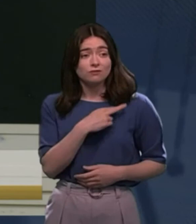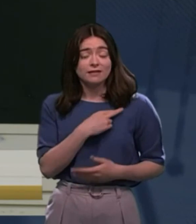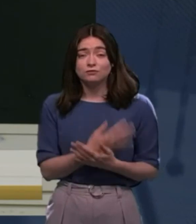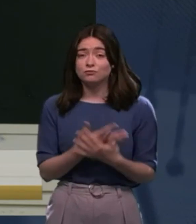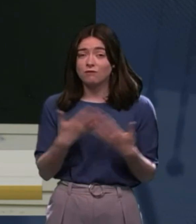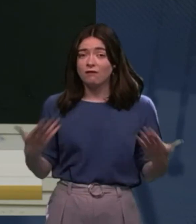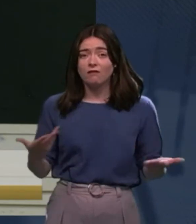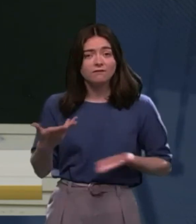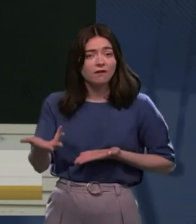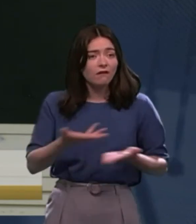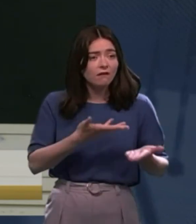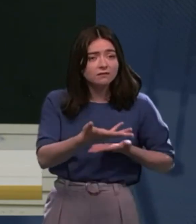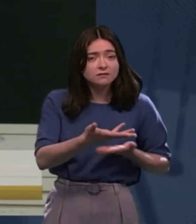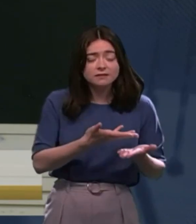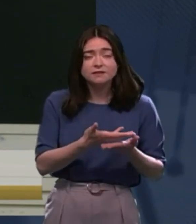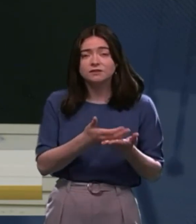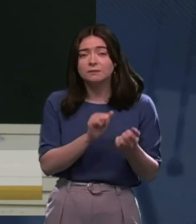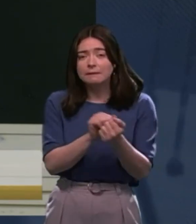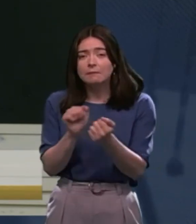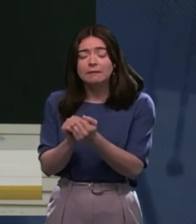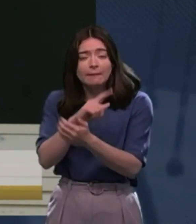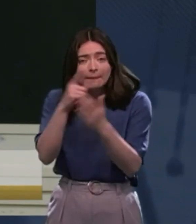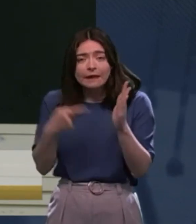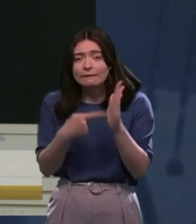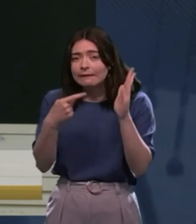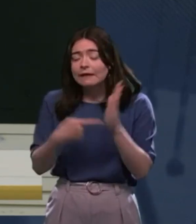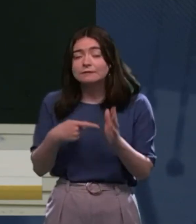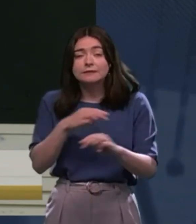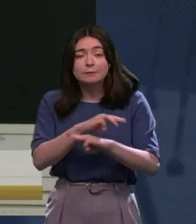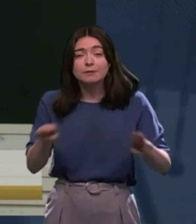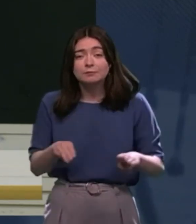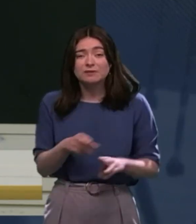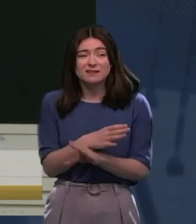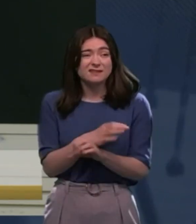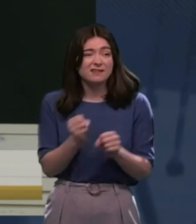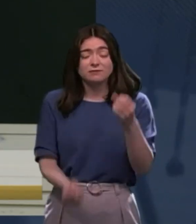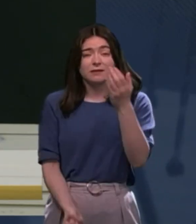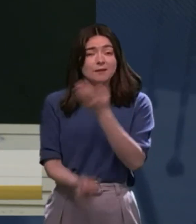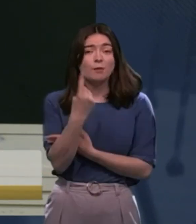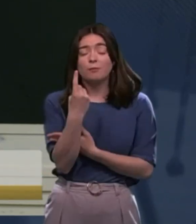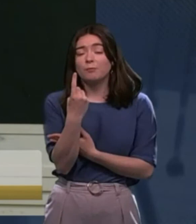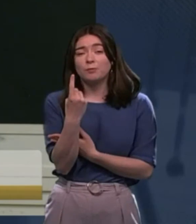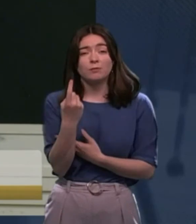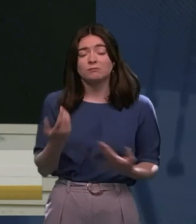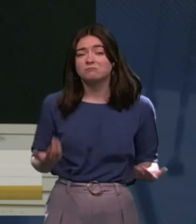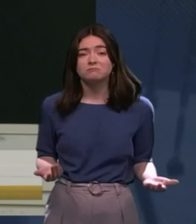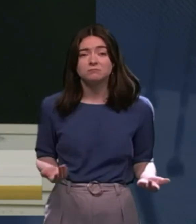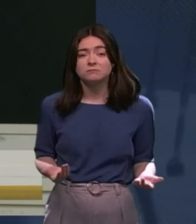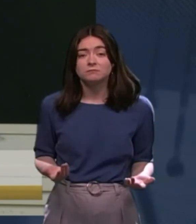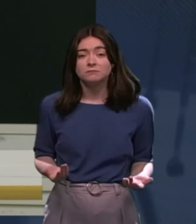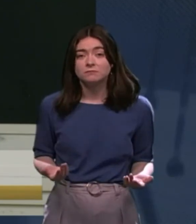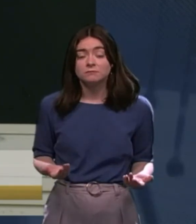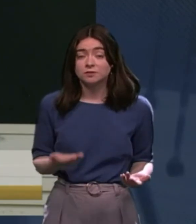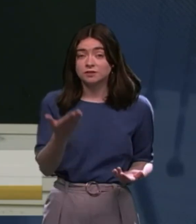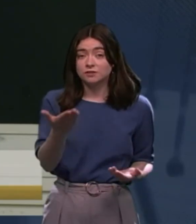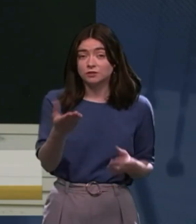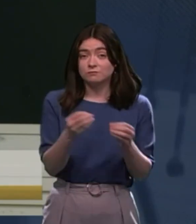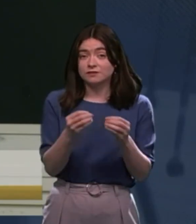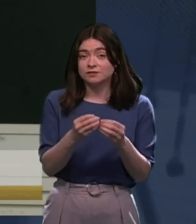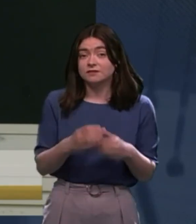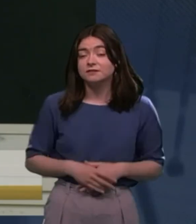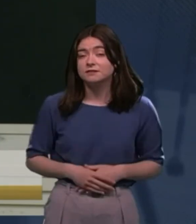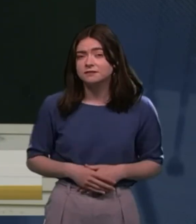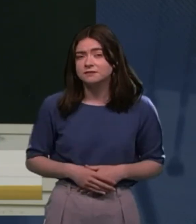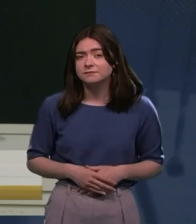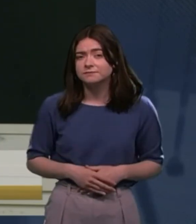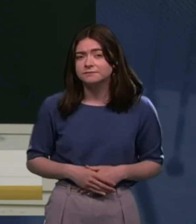our consultation and talking to thousands of people, that never really came up until that one, until you mentioned it. Absolutely,